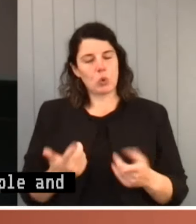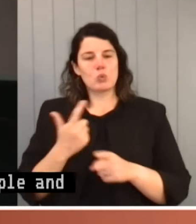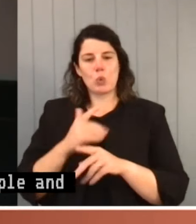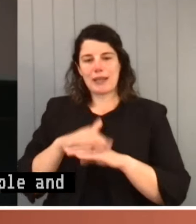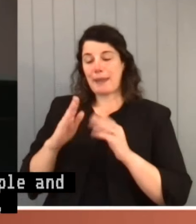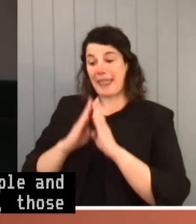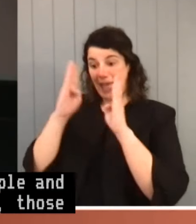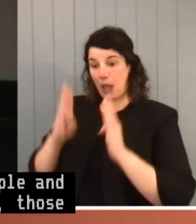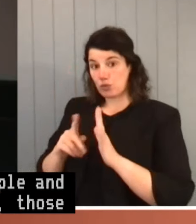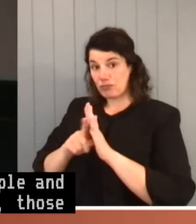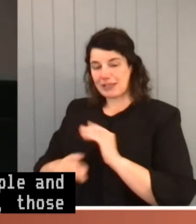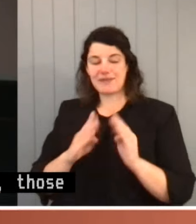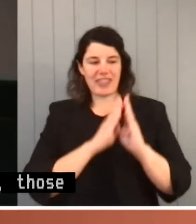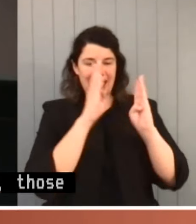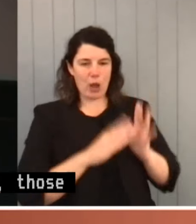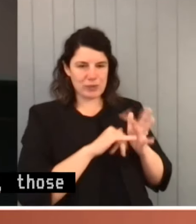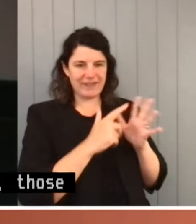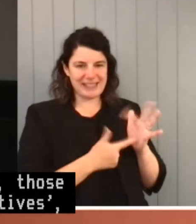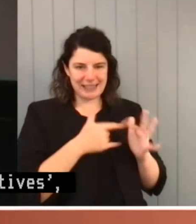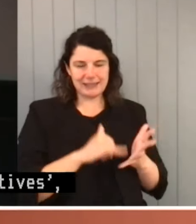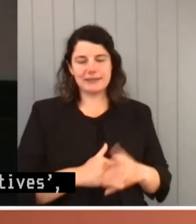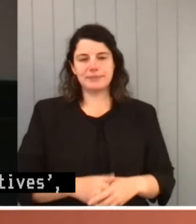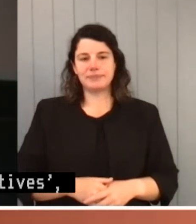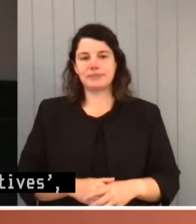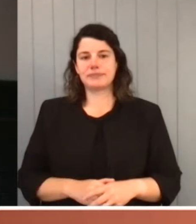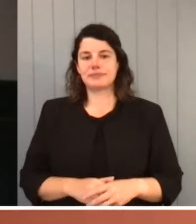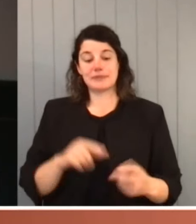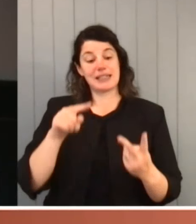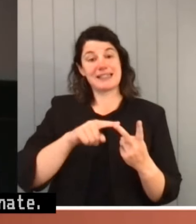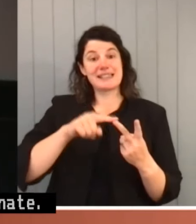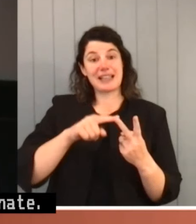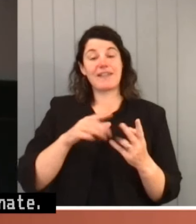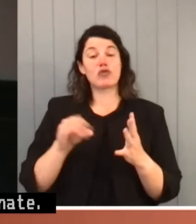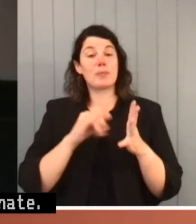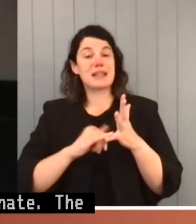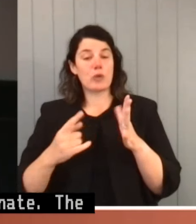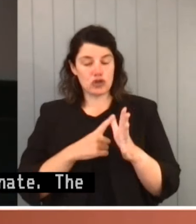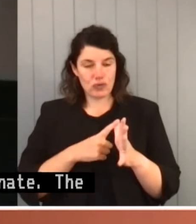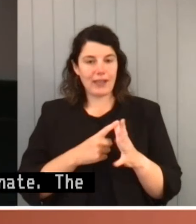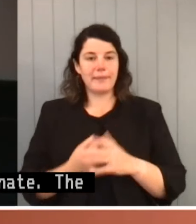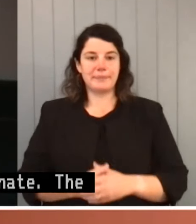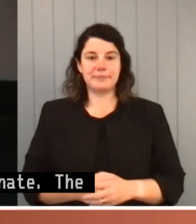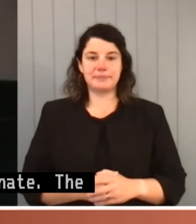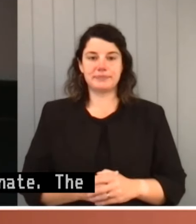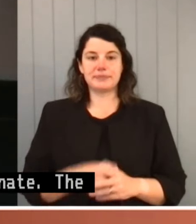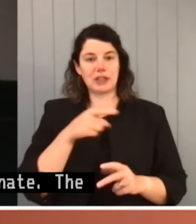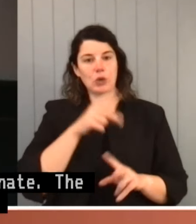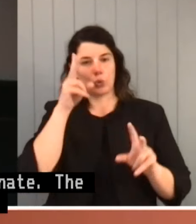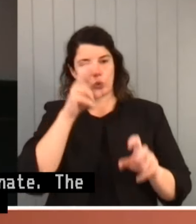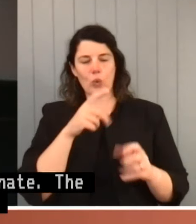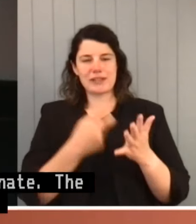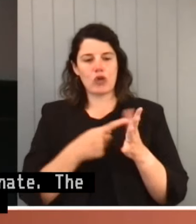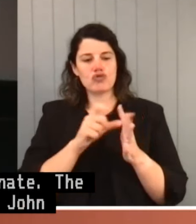Senate. The second quotation was by Dr John Corbin from South Australia, whom he characterised as a radical Democrat.